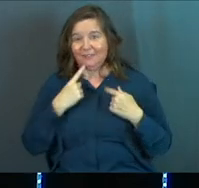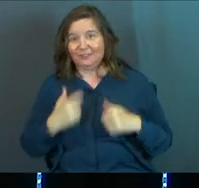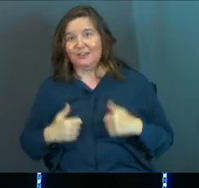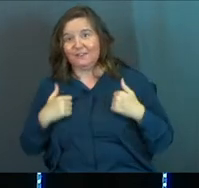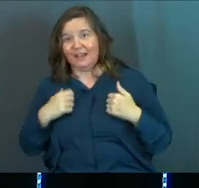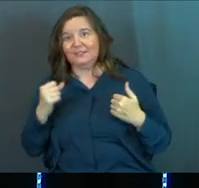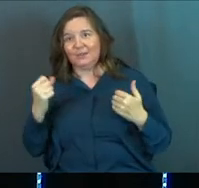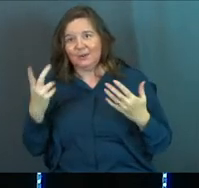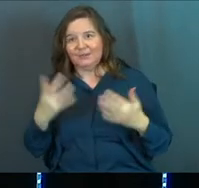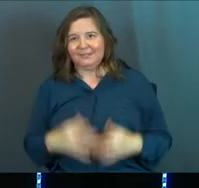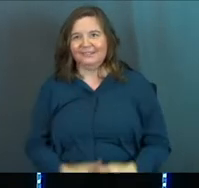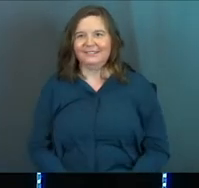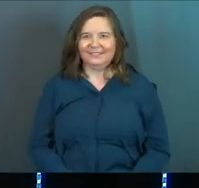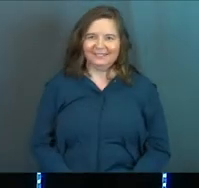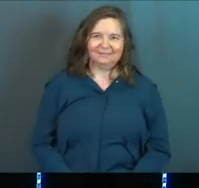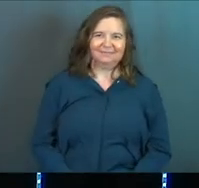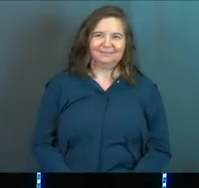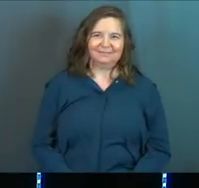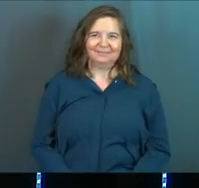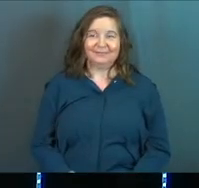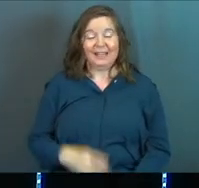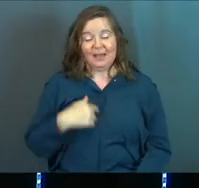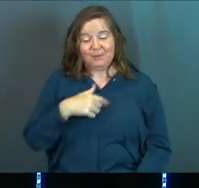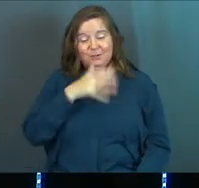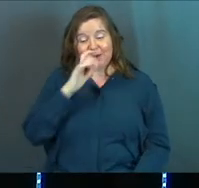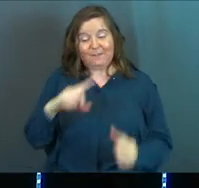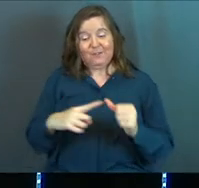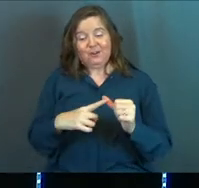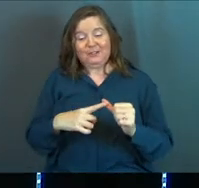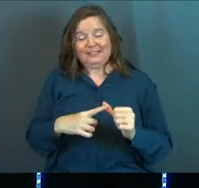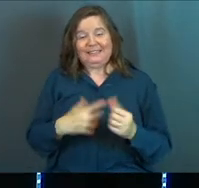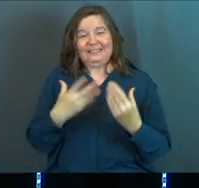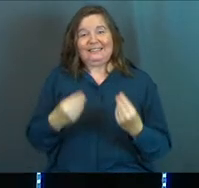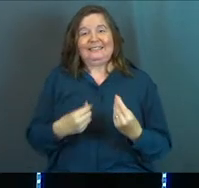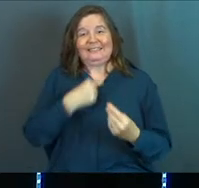survived. So I'm going to drink first.